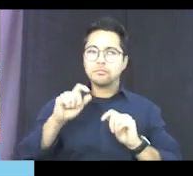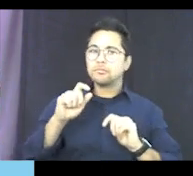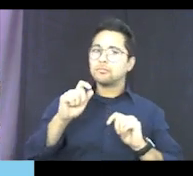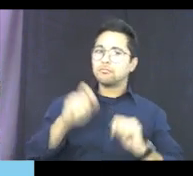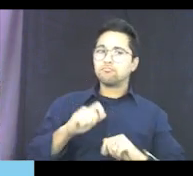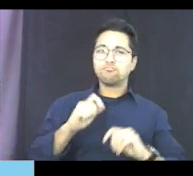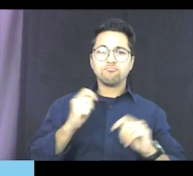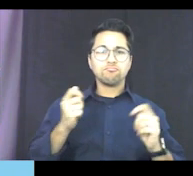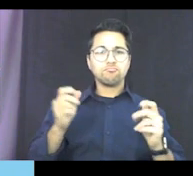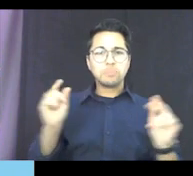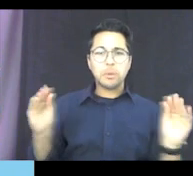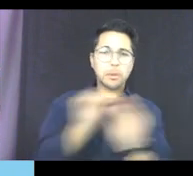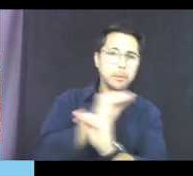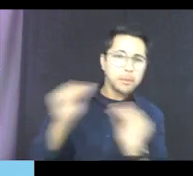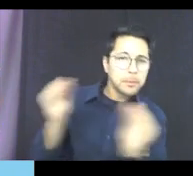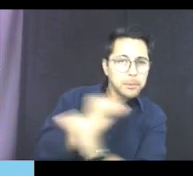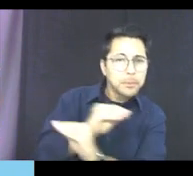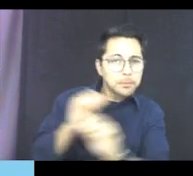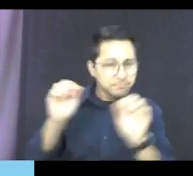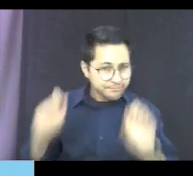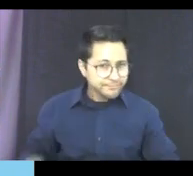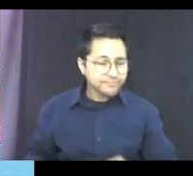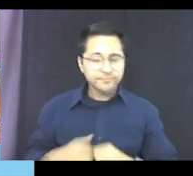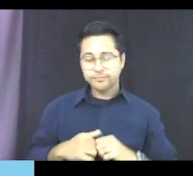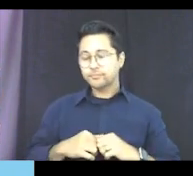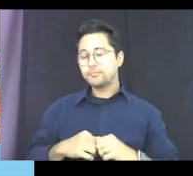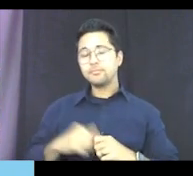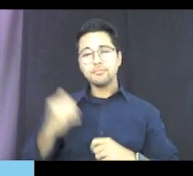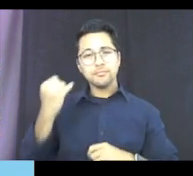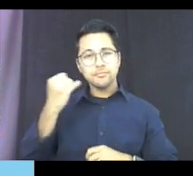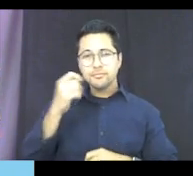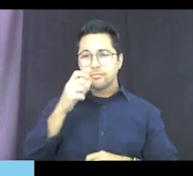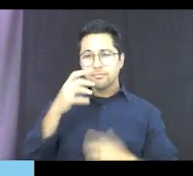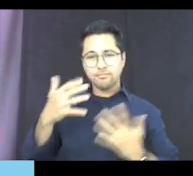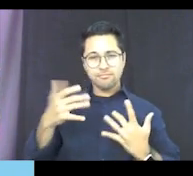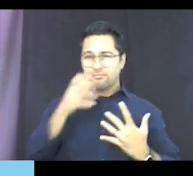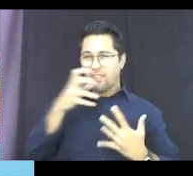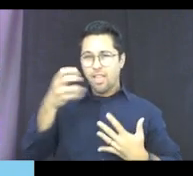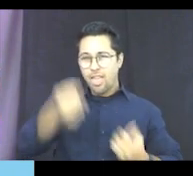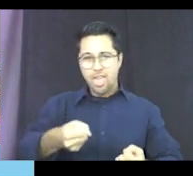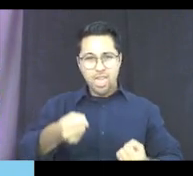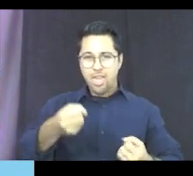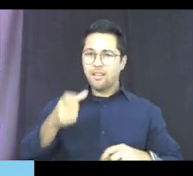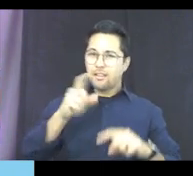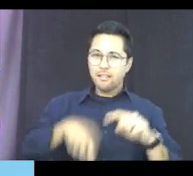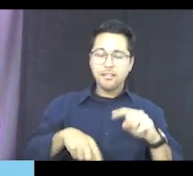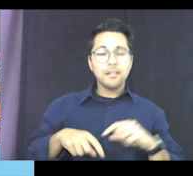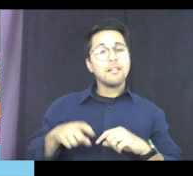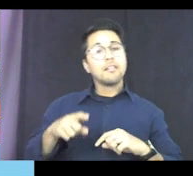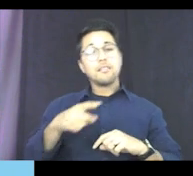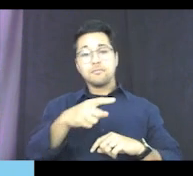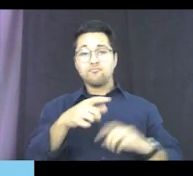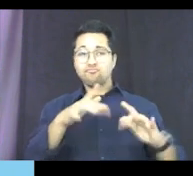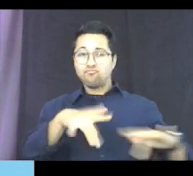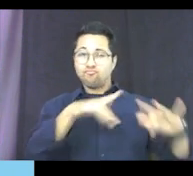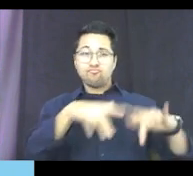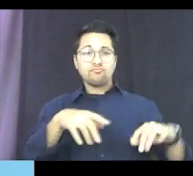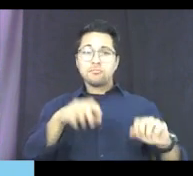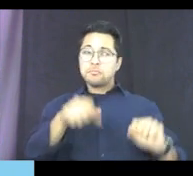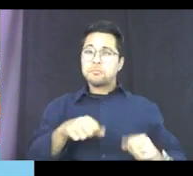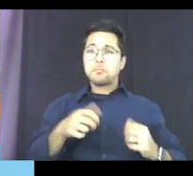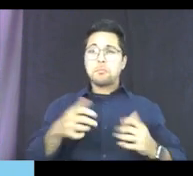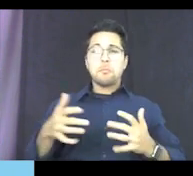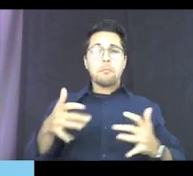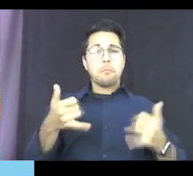so that they're in different way, different order. So if fingers don't necessarily have to line up in order. This recorder can be played by any